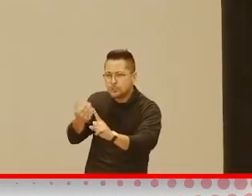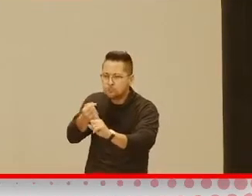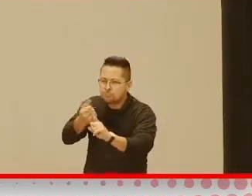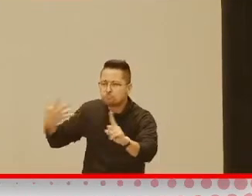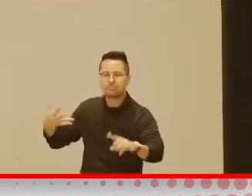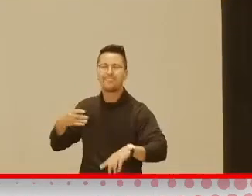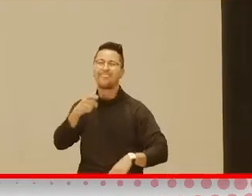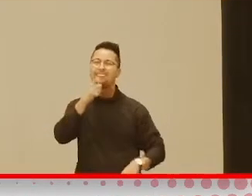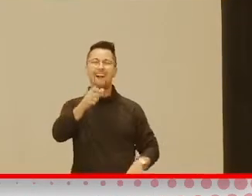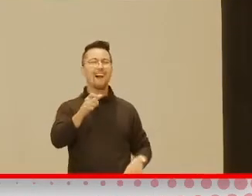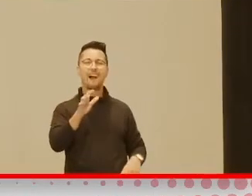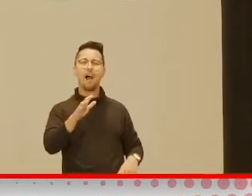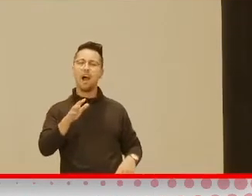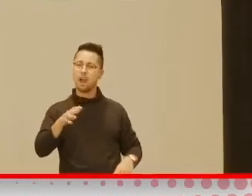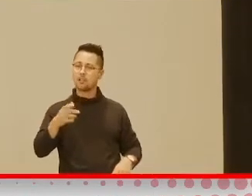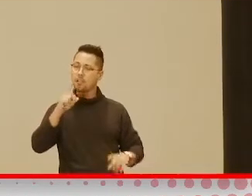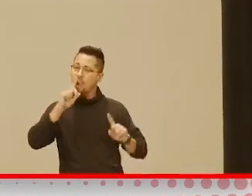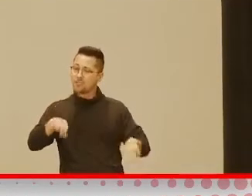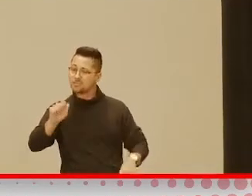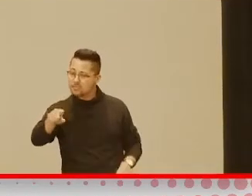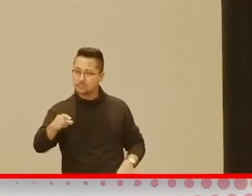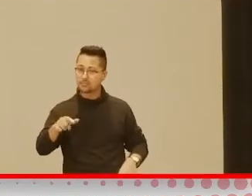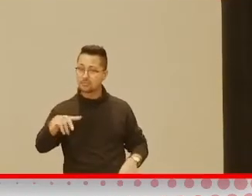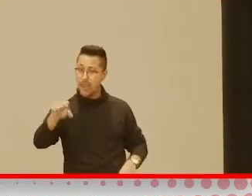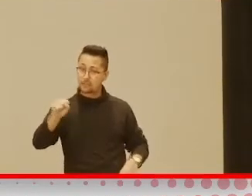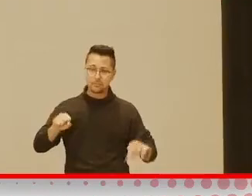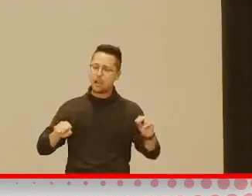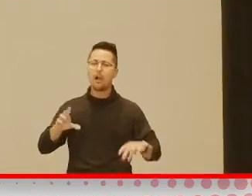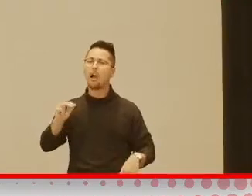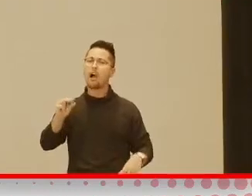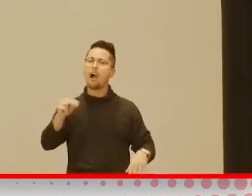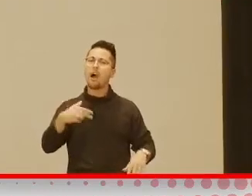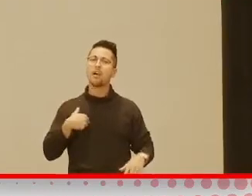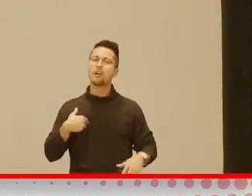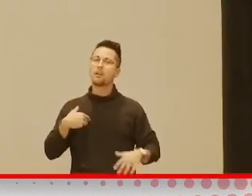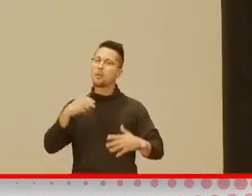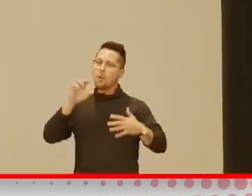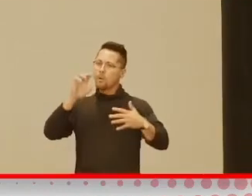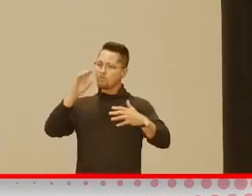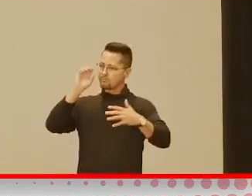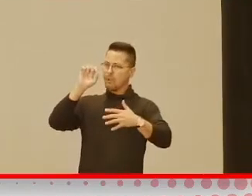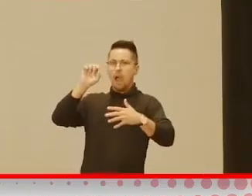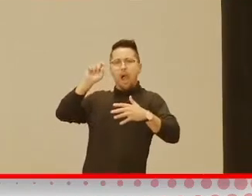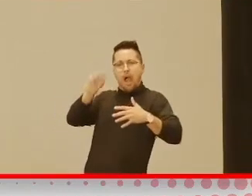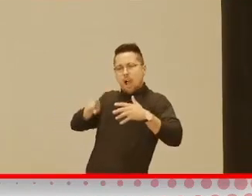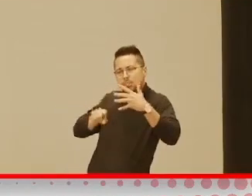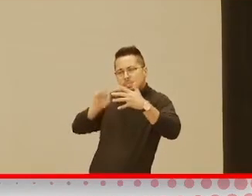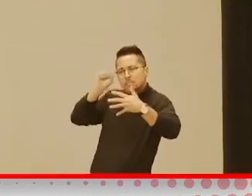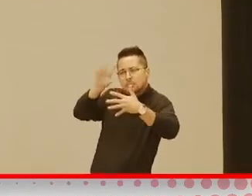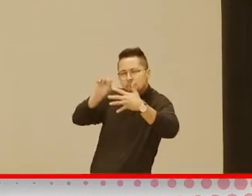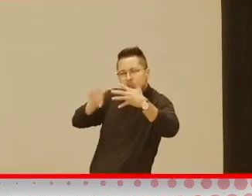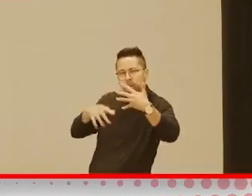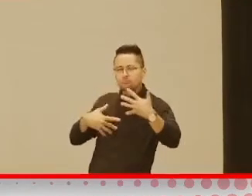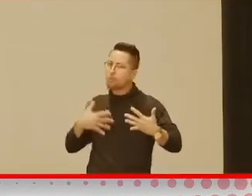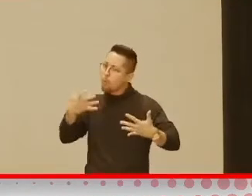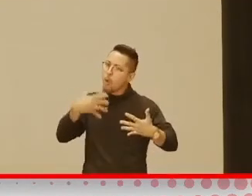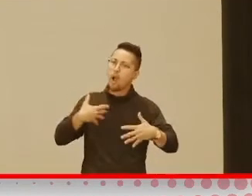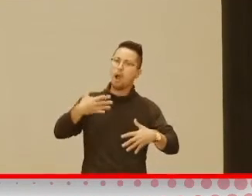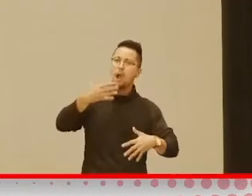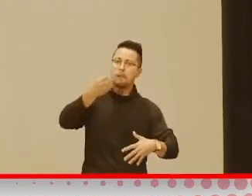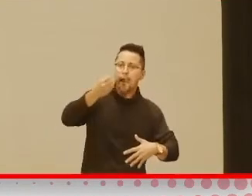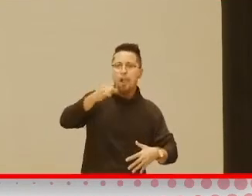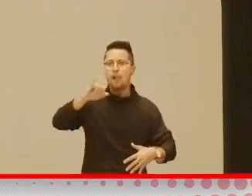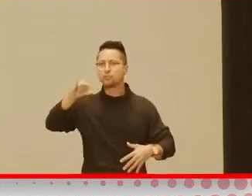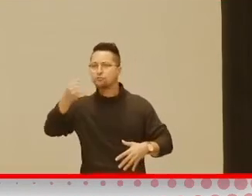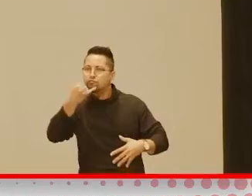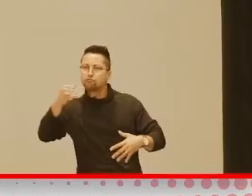you know, do you want milk? You know, would you like milk or would you like juice? Giving them choices, giving them something to answer with instead